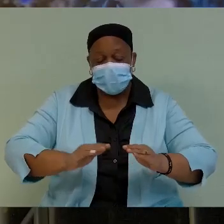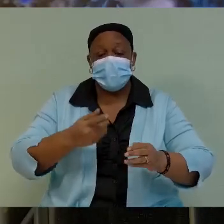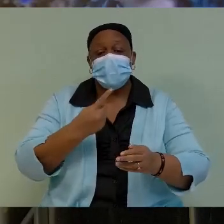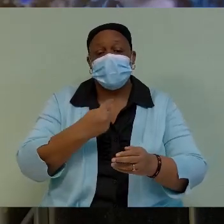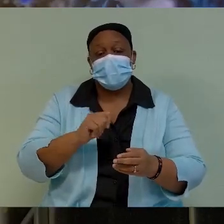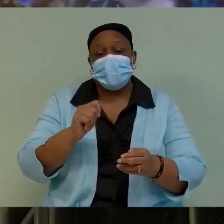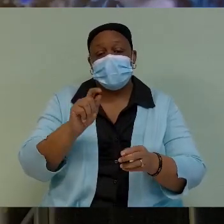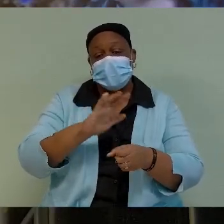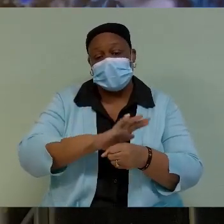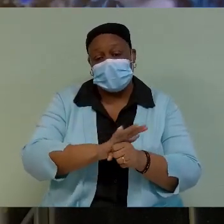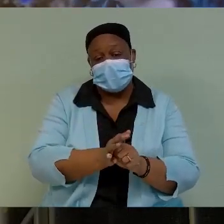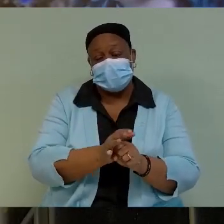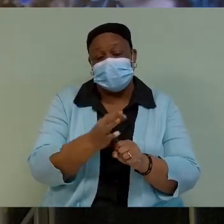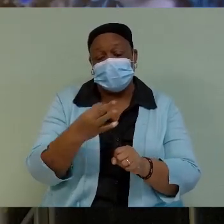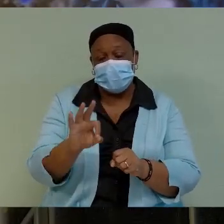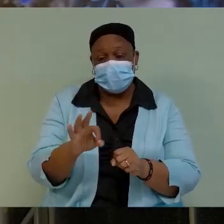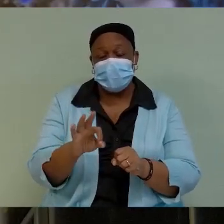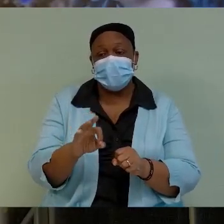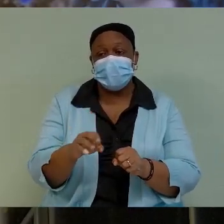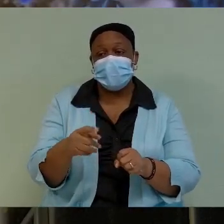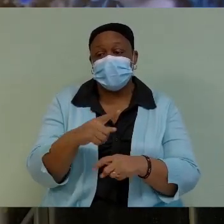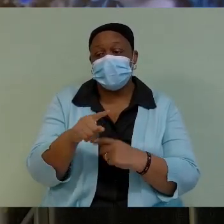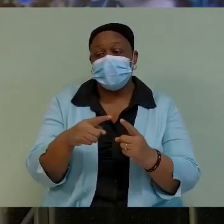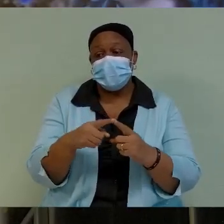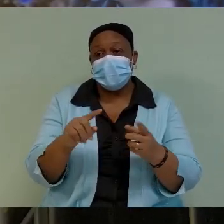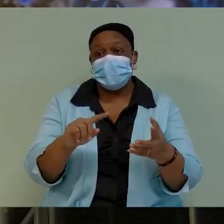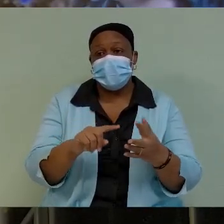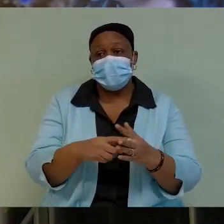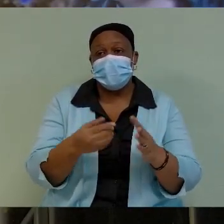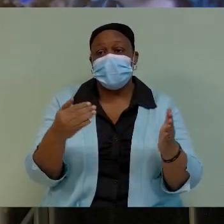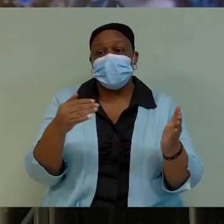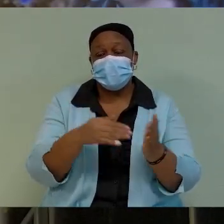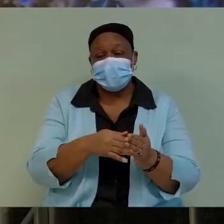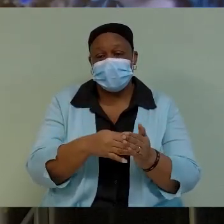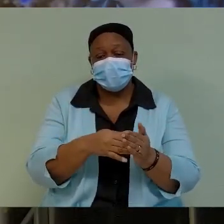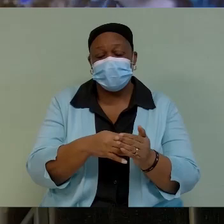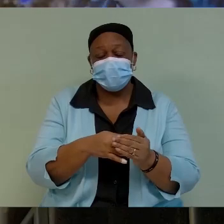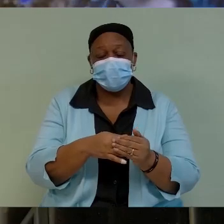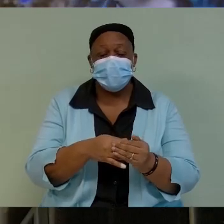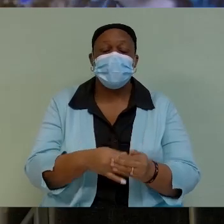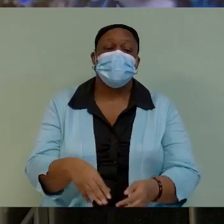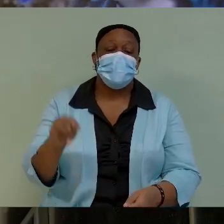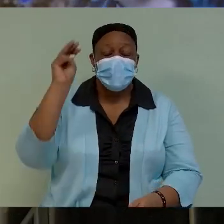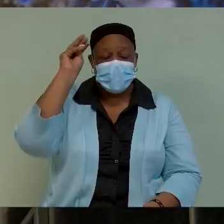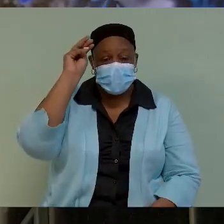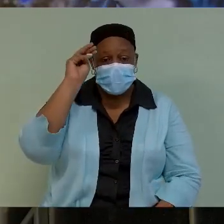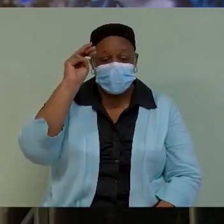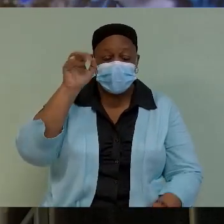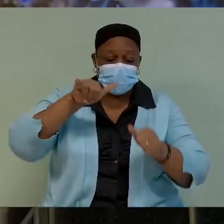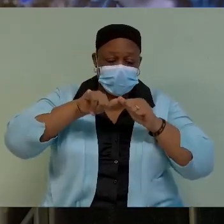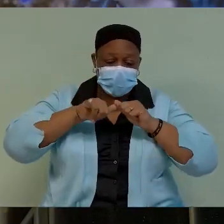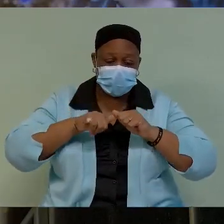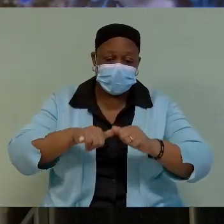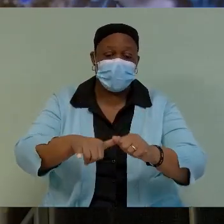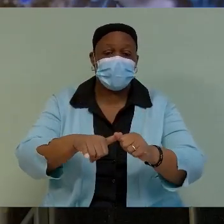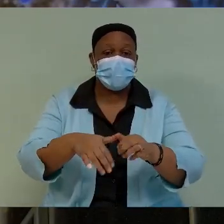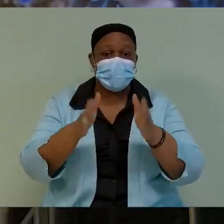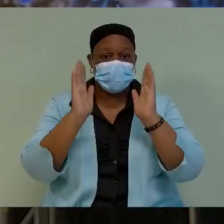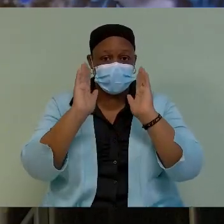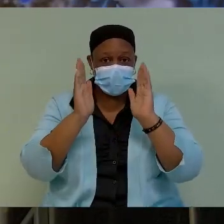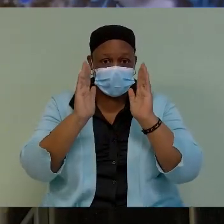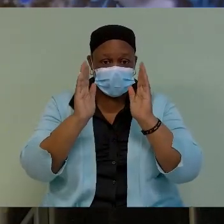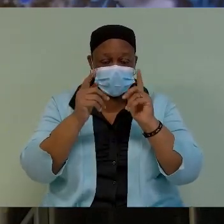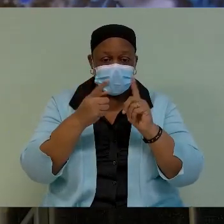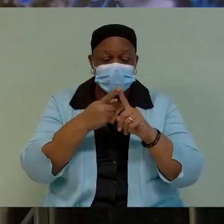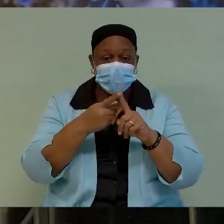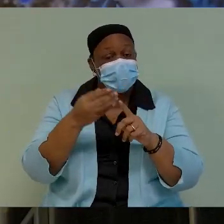whatever the impact may be as it relates to COVID-19. The Ministry continues to be cognizant of the fact that